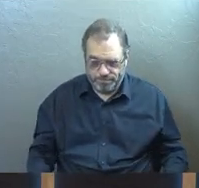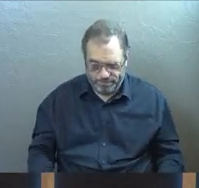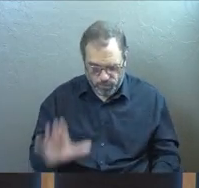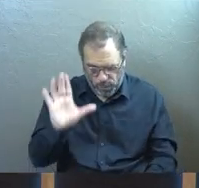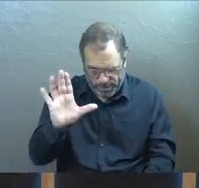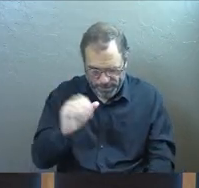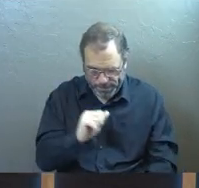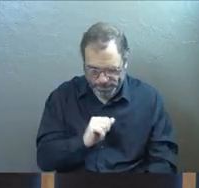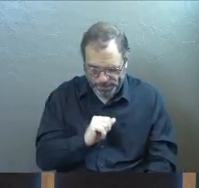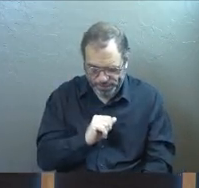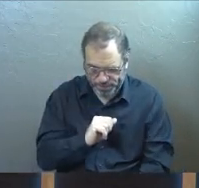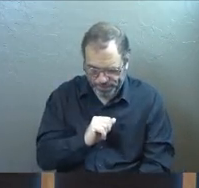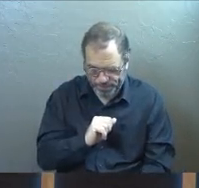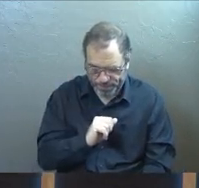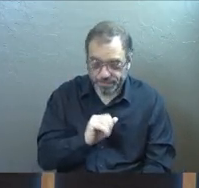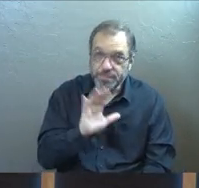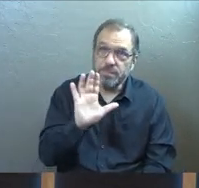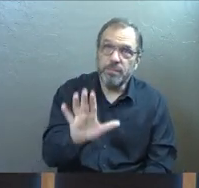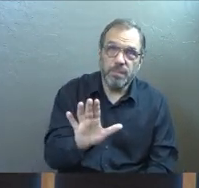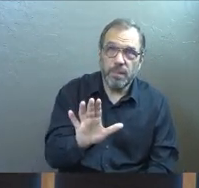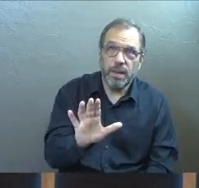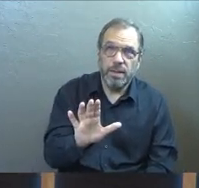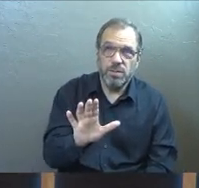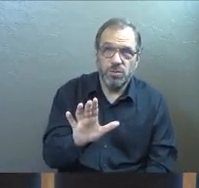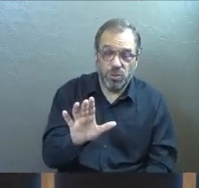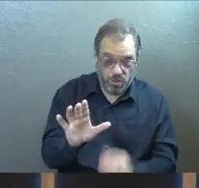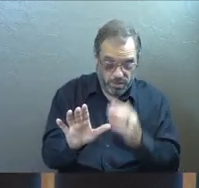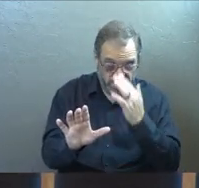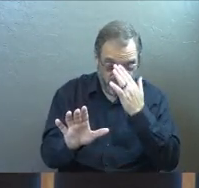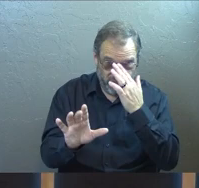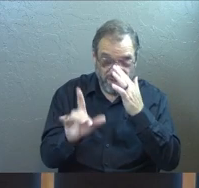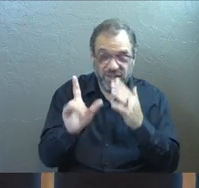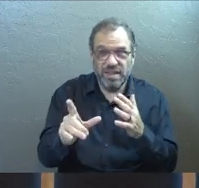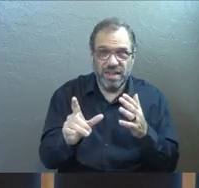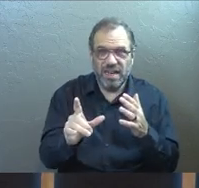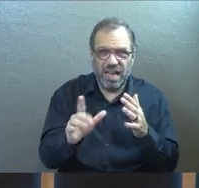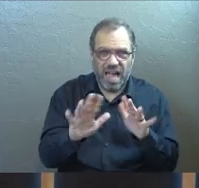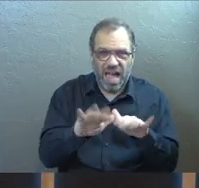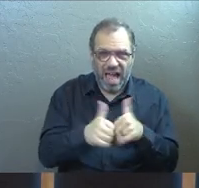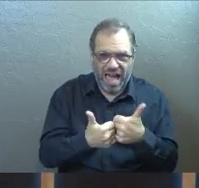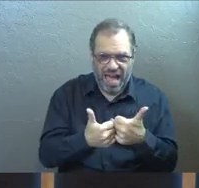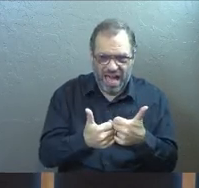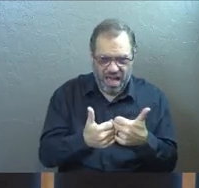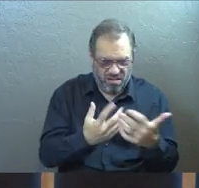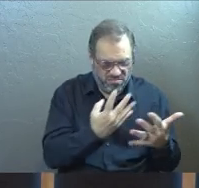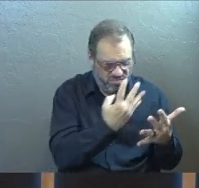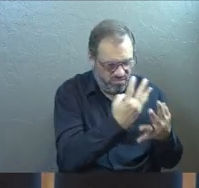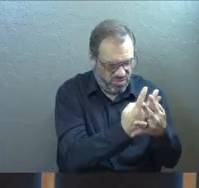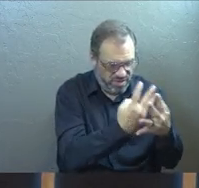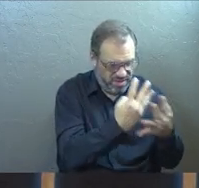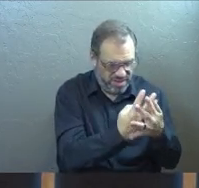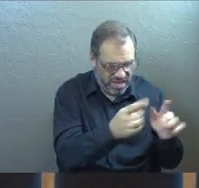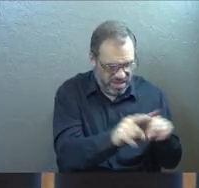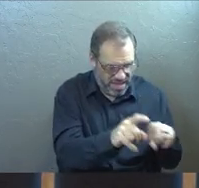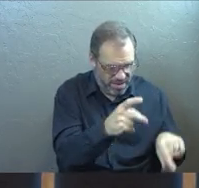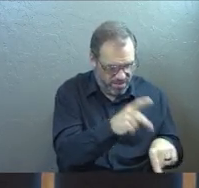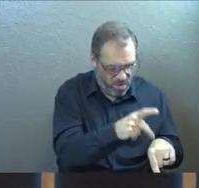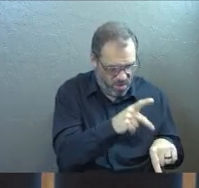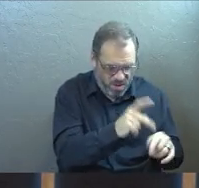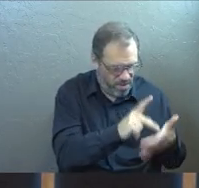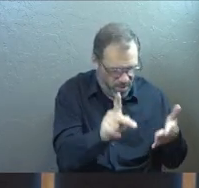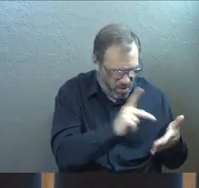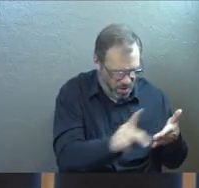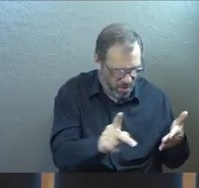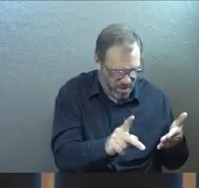Okay. So the rest of the question, how do we do this prison thing like Paul did, but not